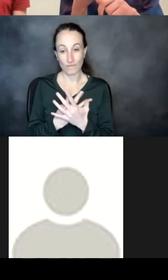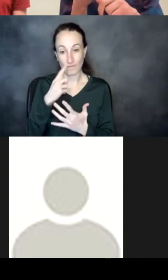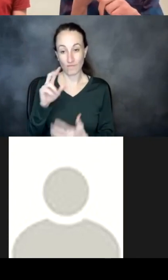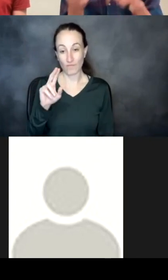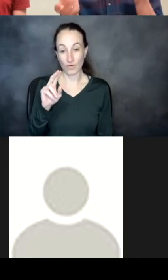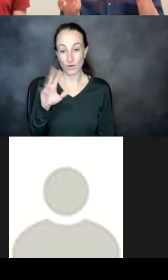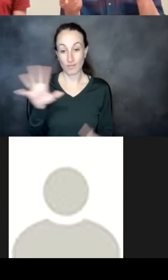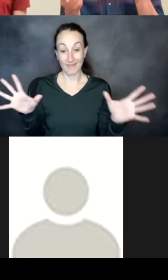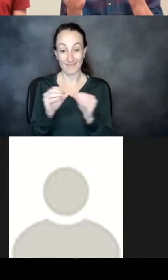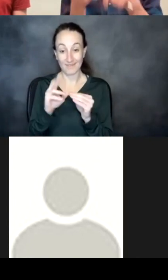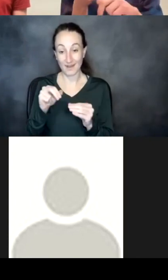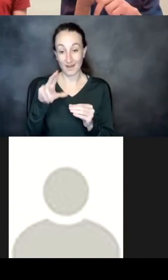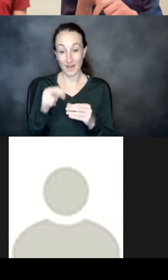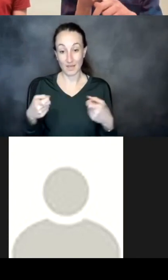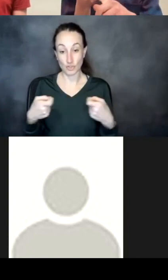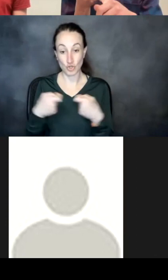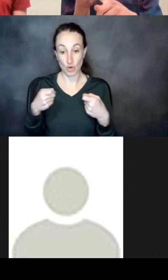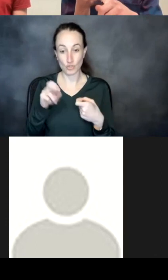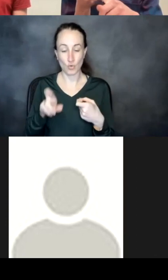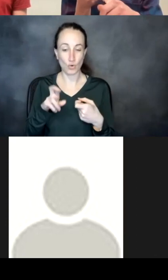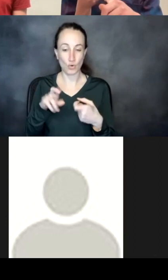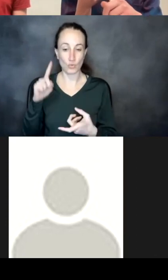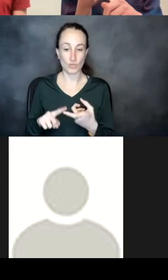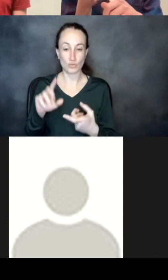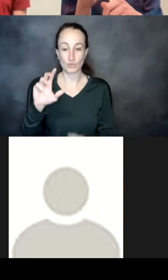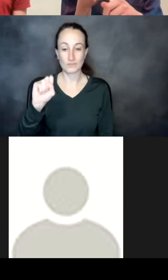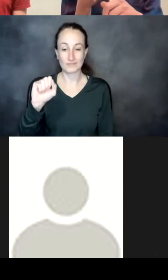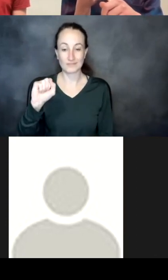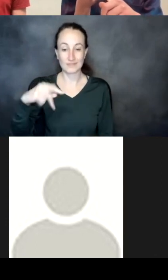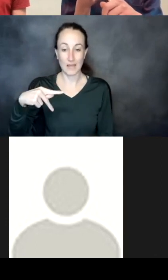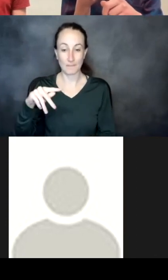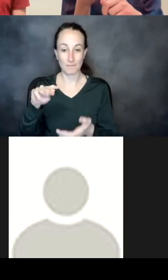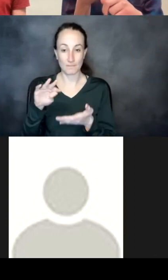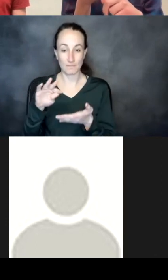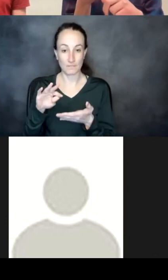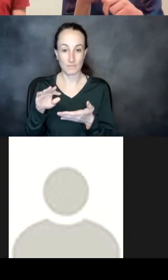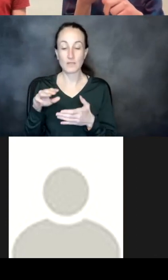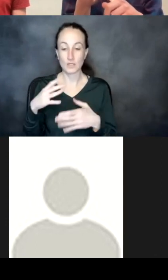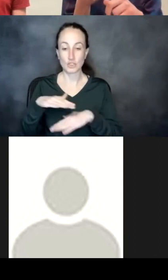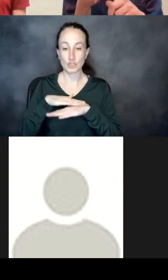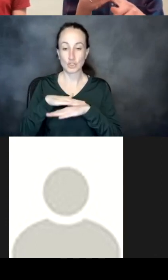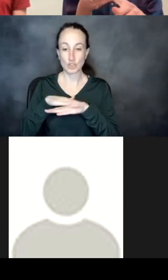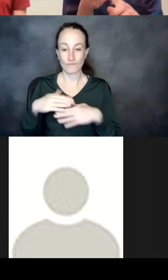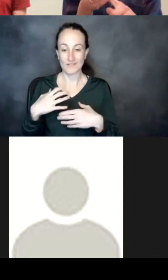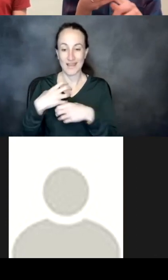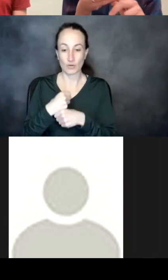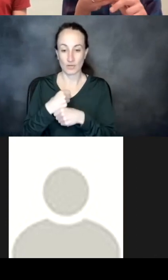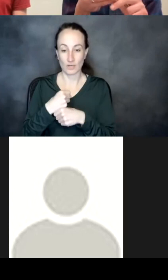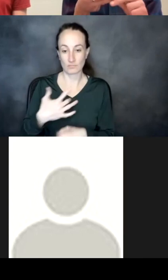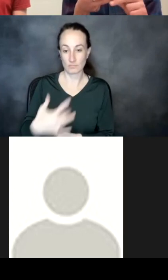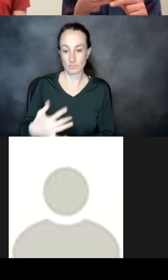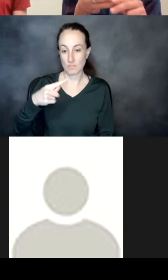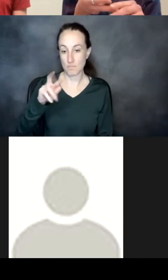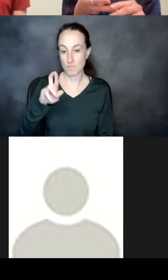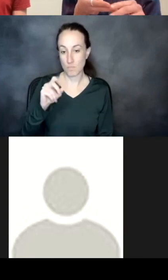charge or a reduced sap score um the surface aggregation propensity yeah reduced surface